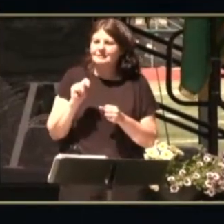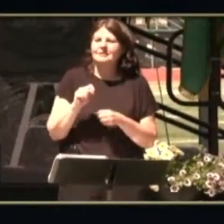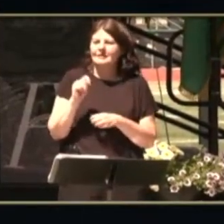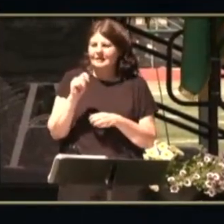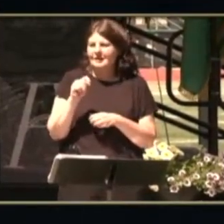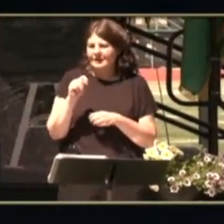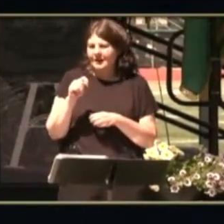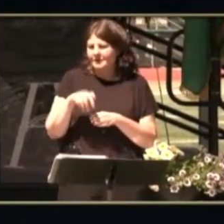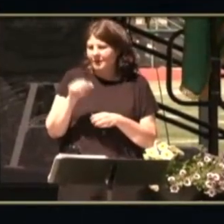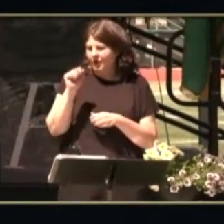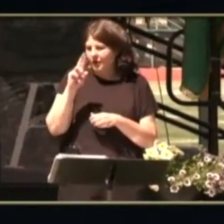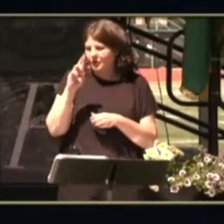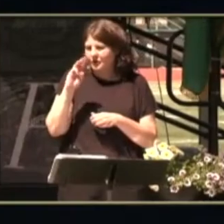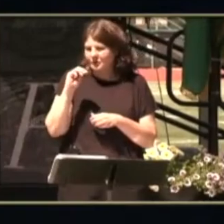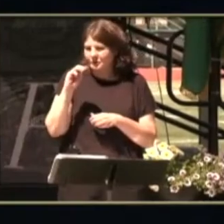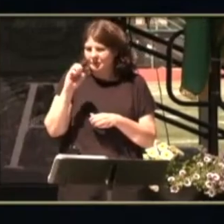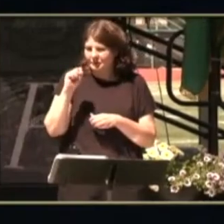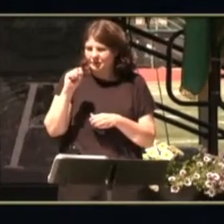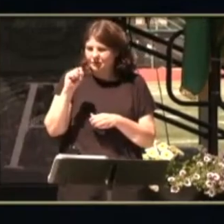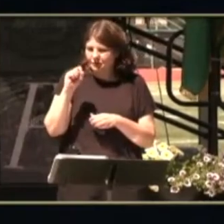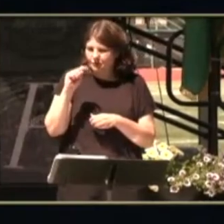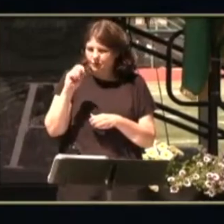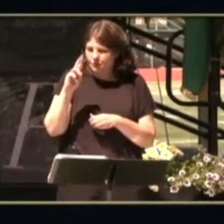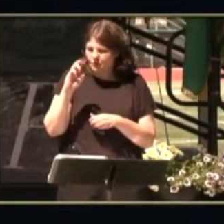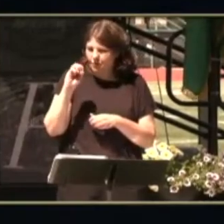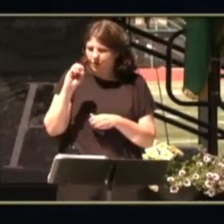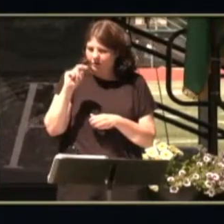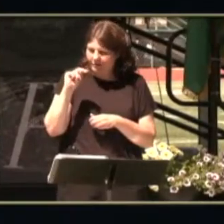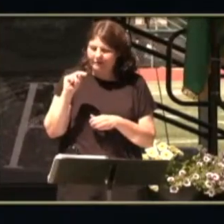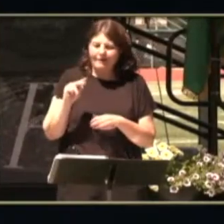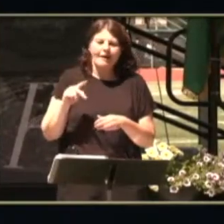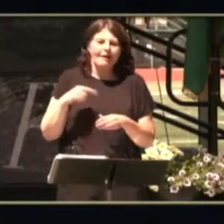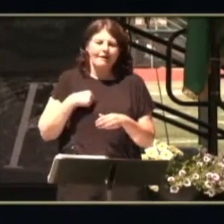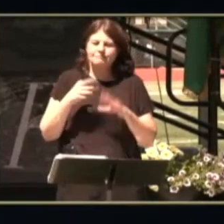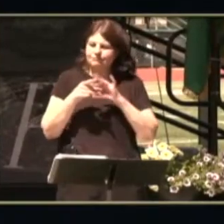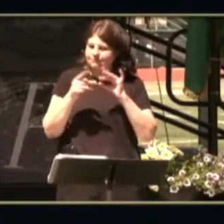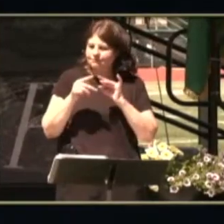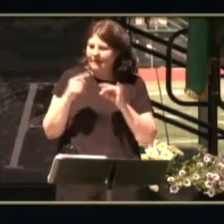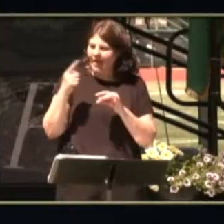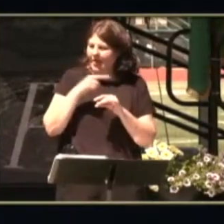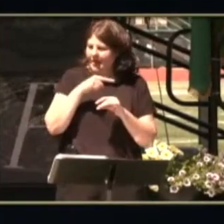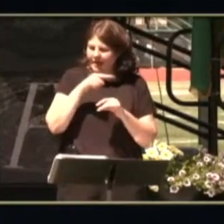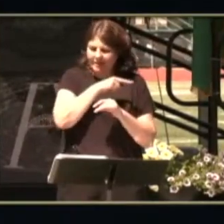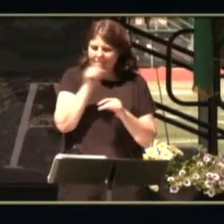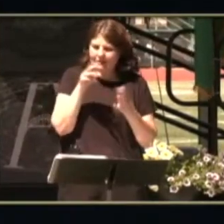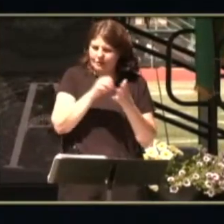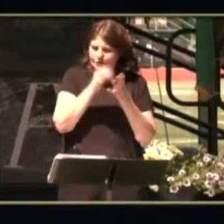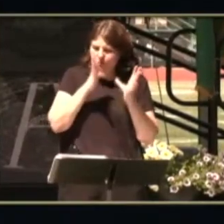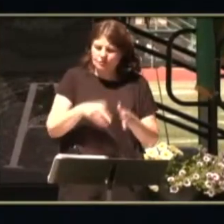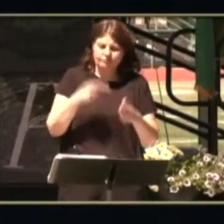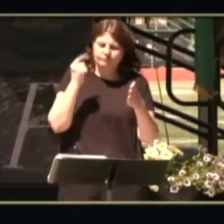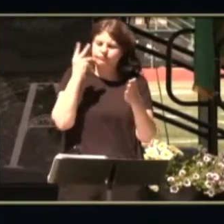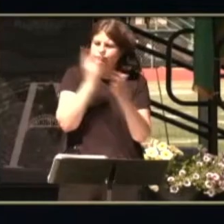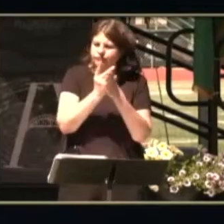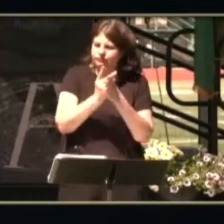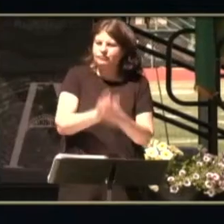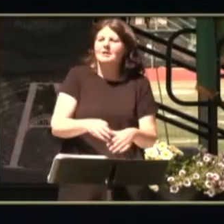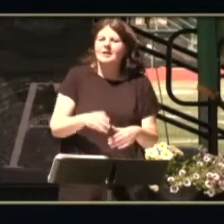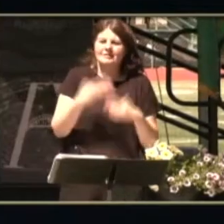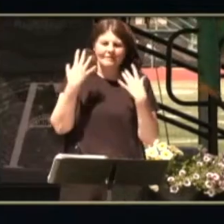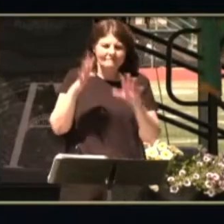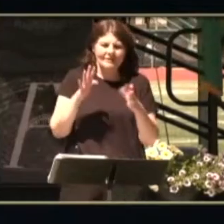certify that these students have fulfilled all the requirements to complete the archway academies program congratulations